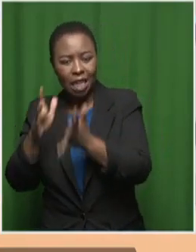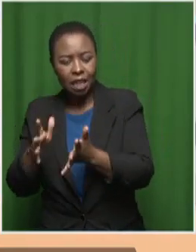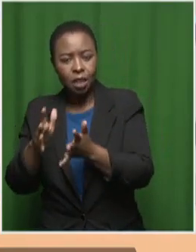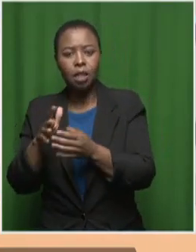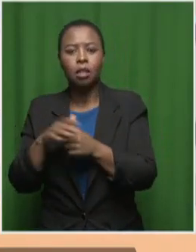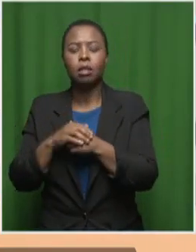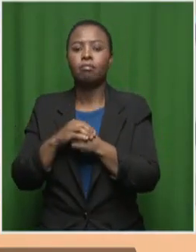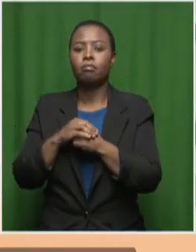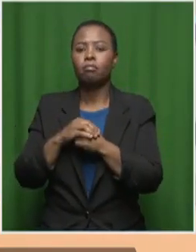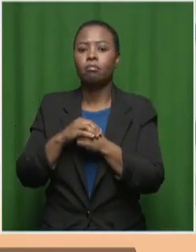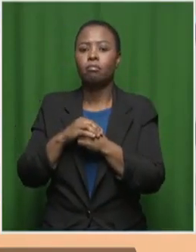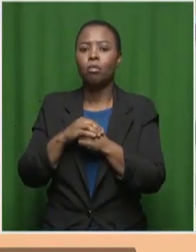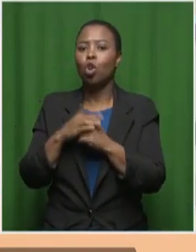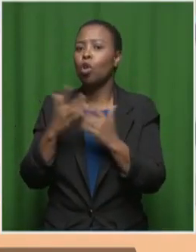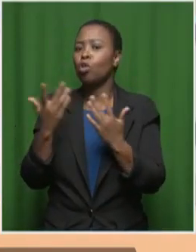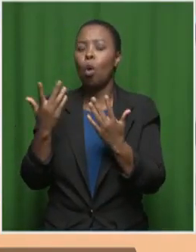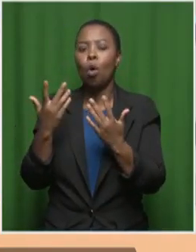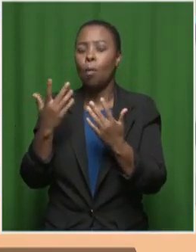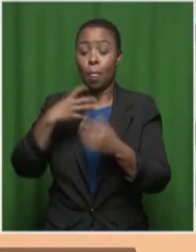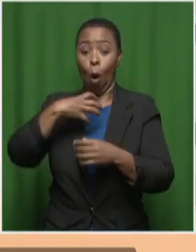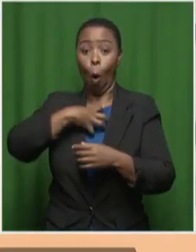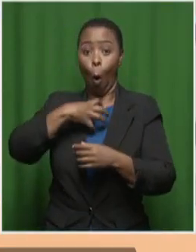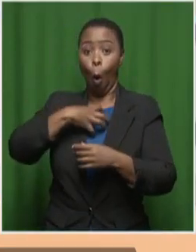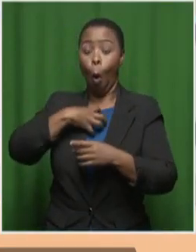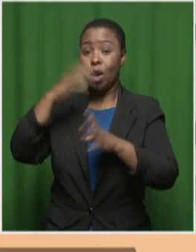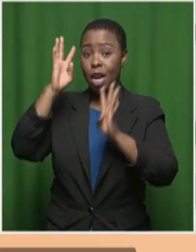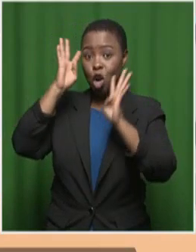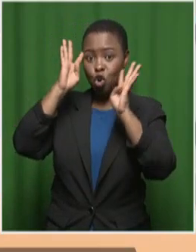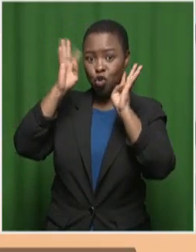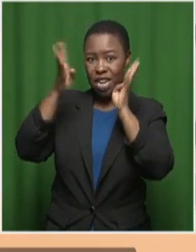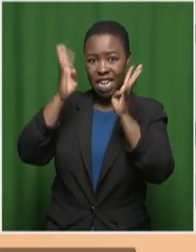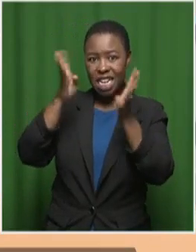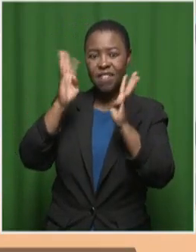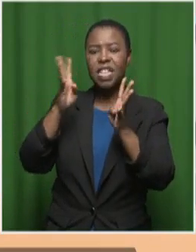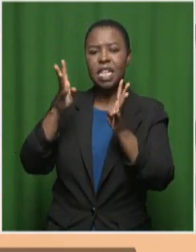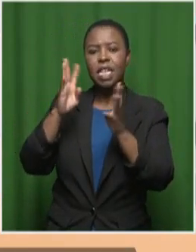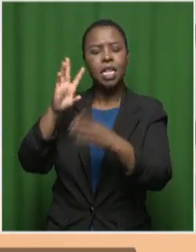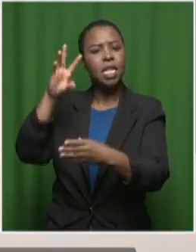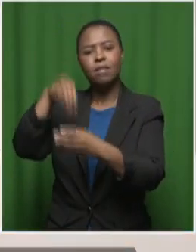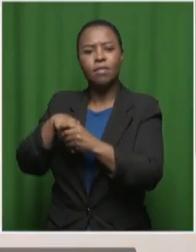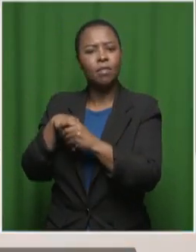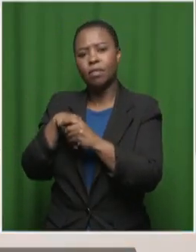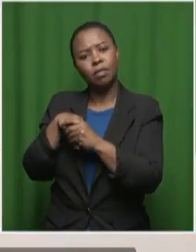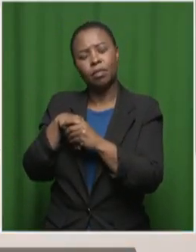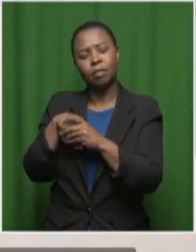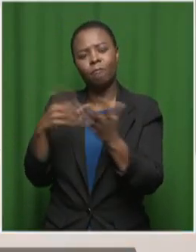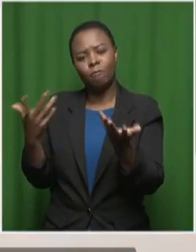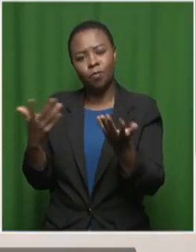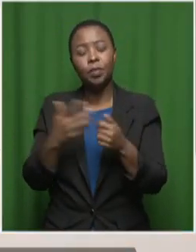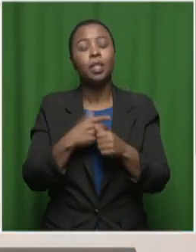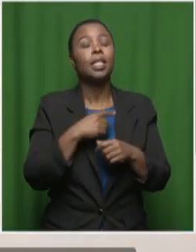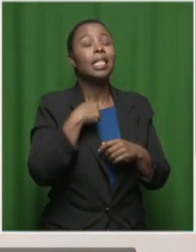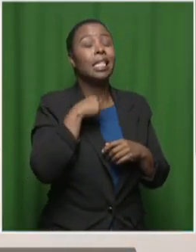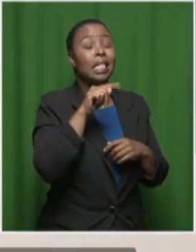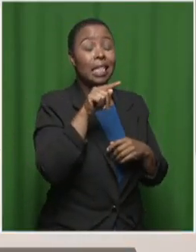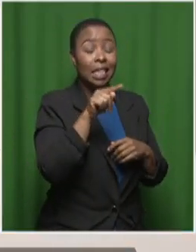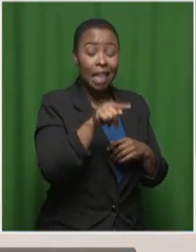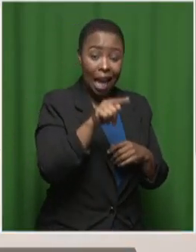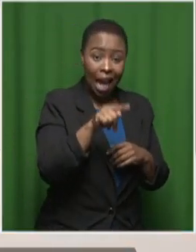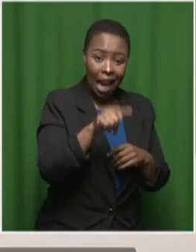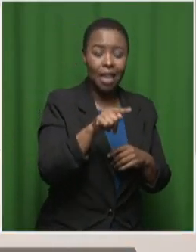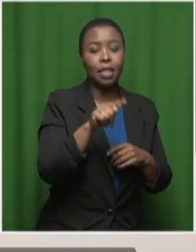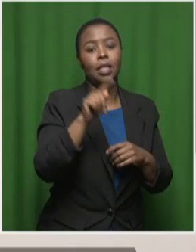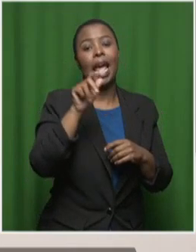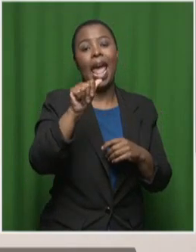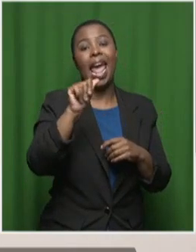in terms of creativity or letting their own creativity juices flow. This is where I believe that AI will